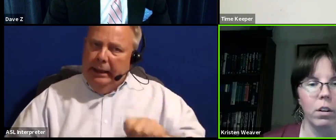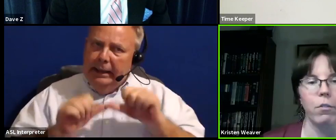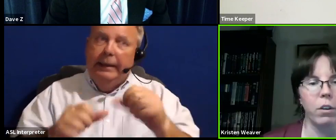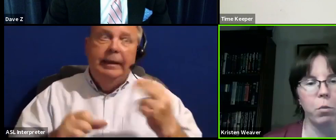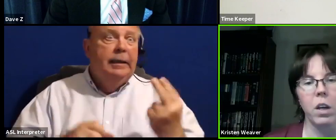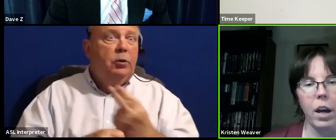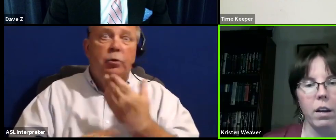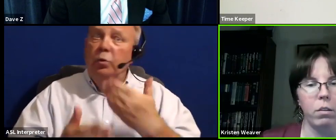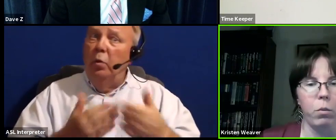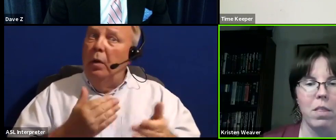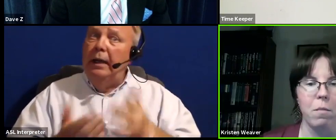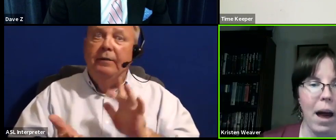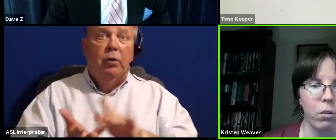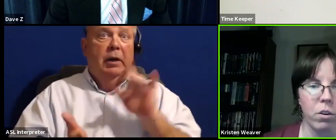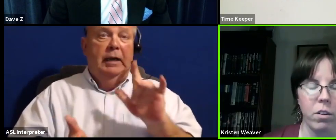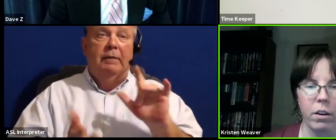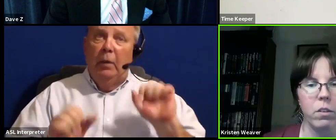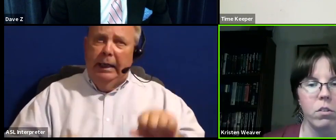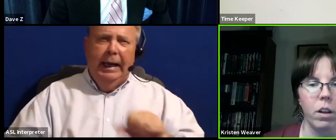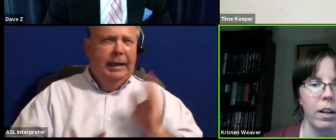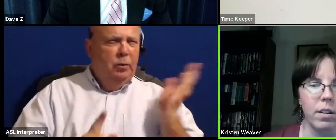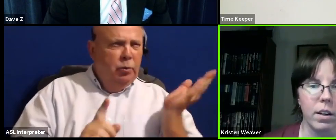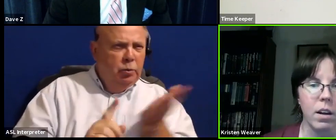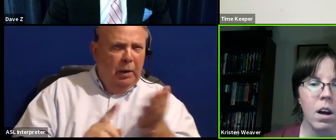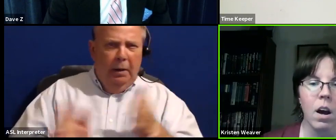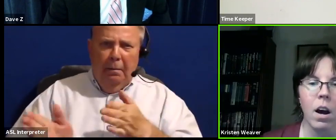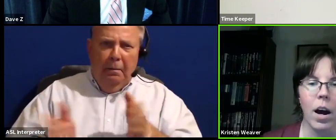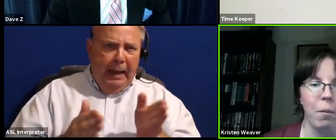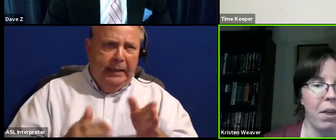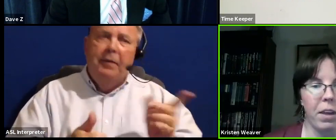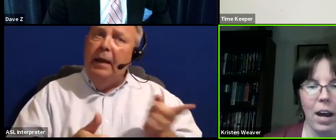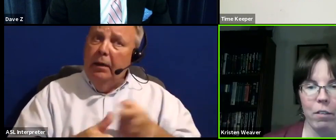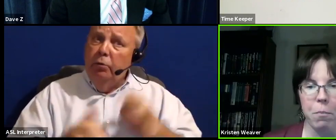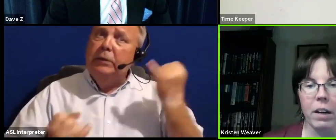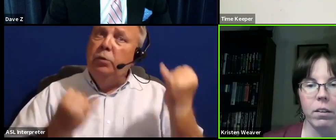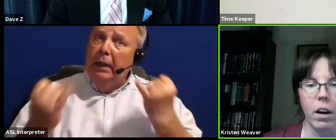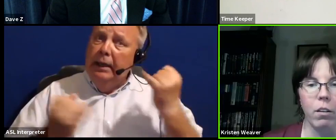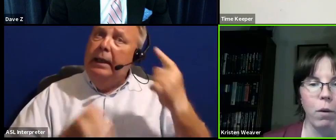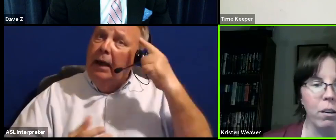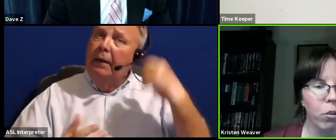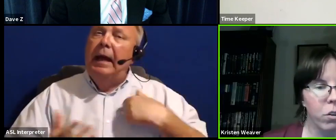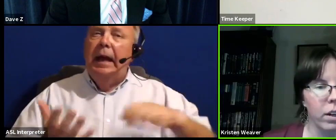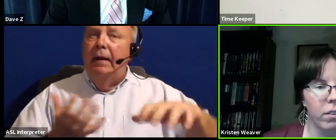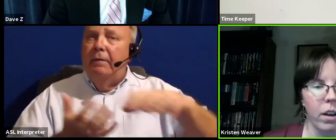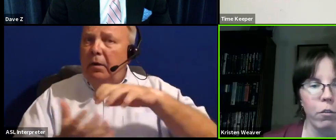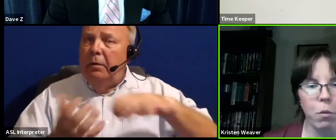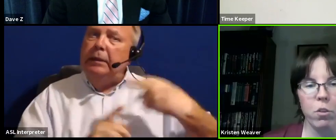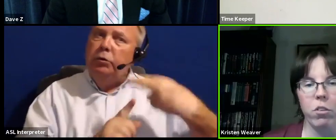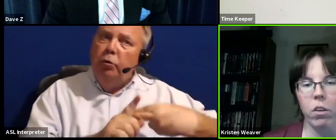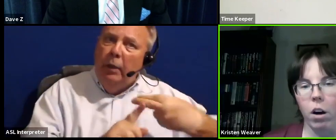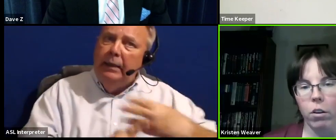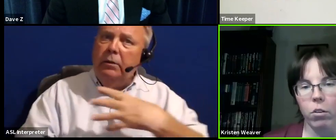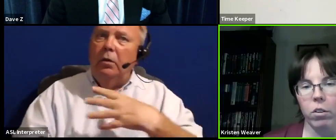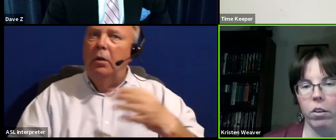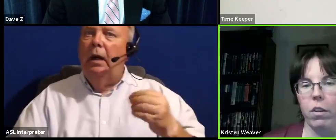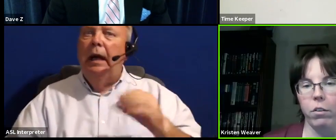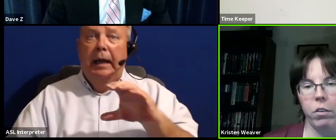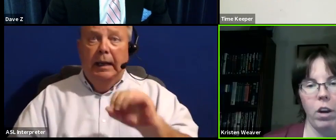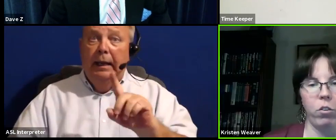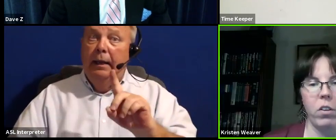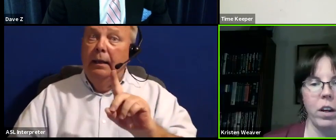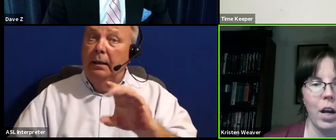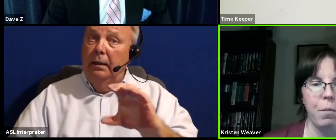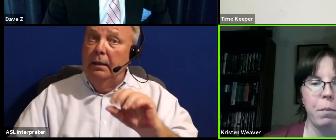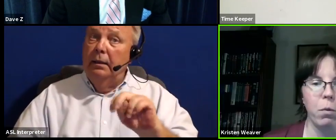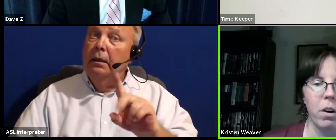whatever leverage we can to sway them back towards that original idea. I think having a mix of rental units and for purchase condos is another